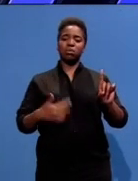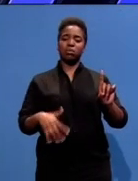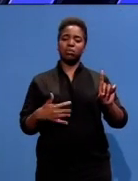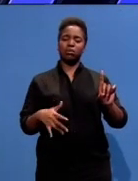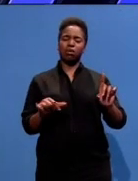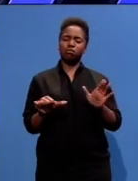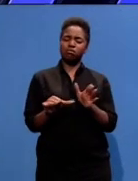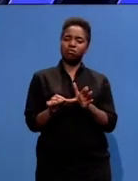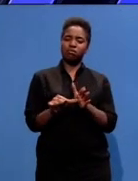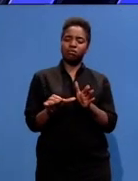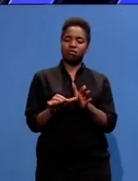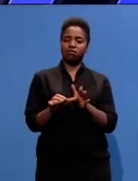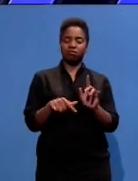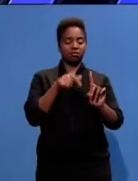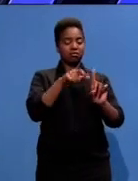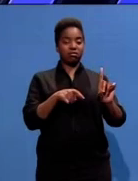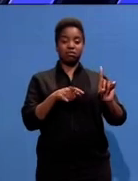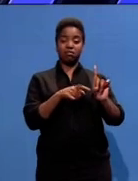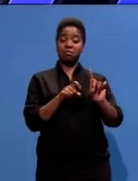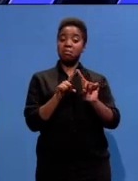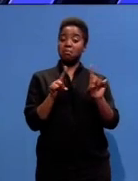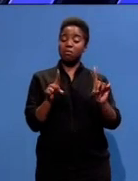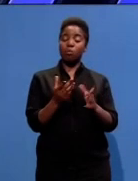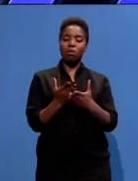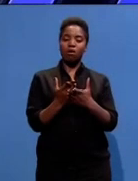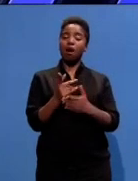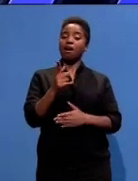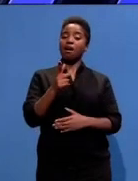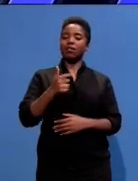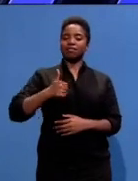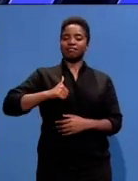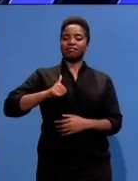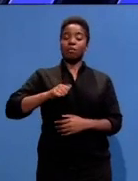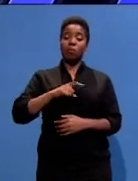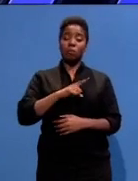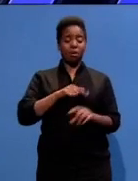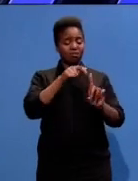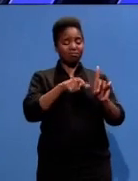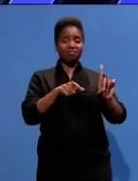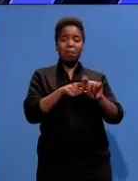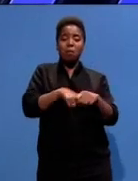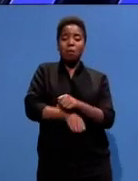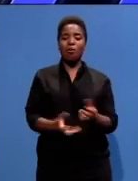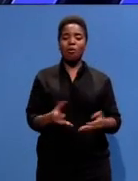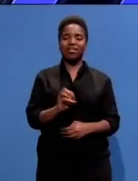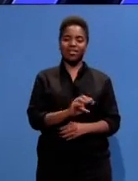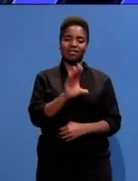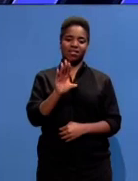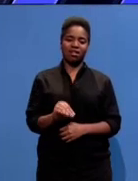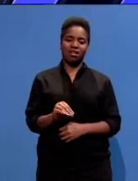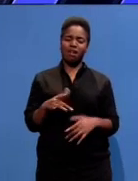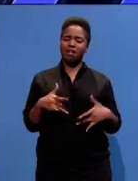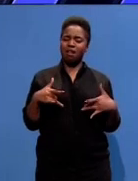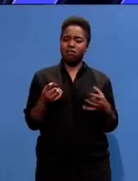we were once blessed with such an amazing soul who touched the lives of so many people all over the world. And as South Africans we can proudly